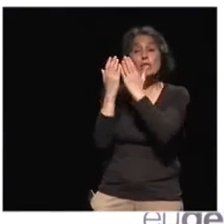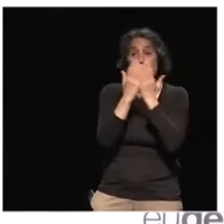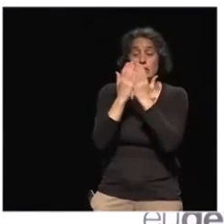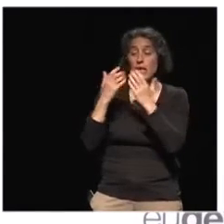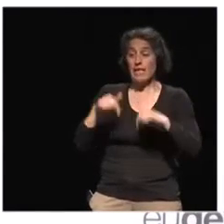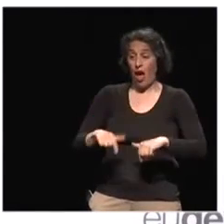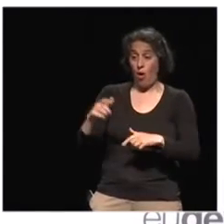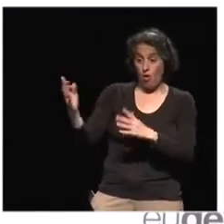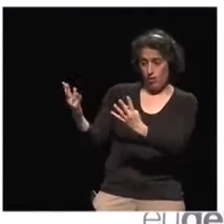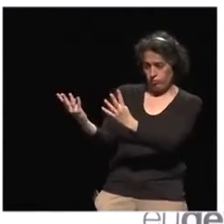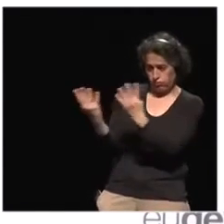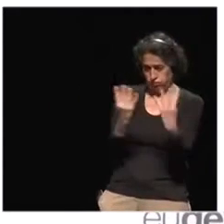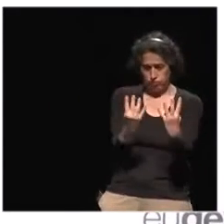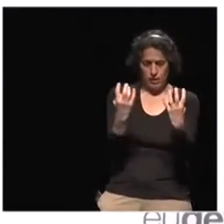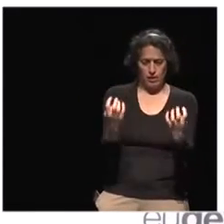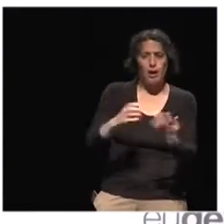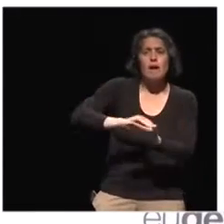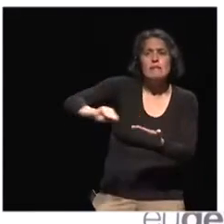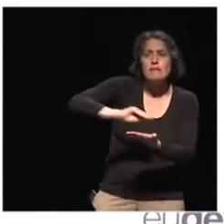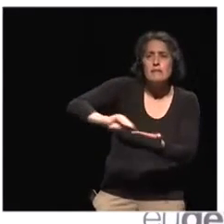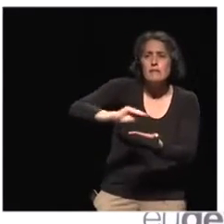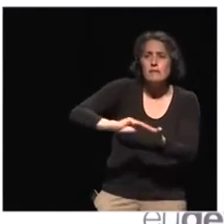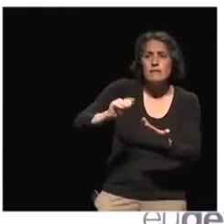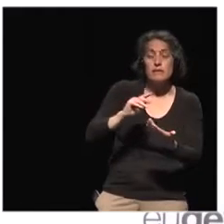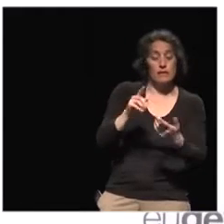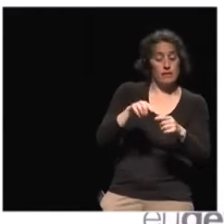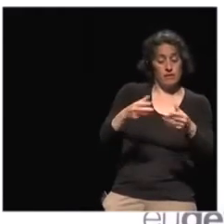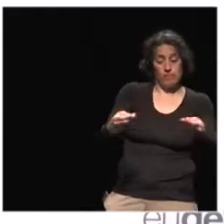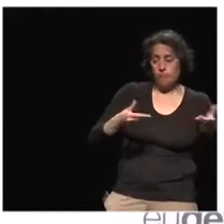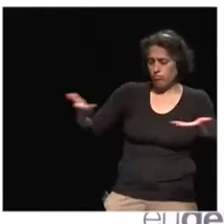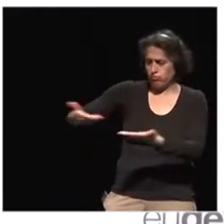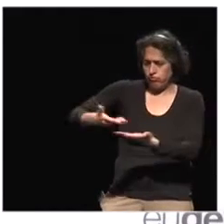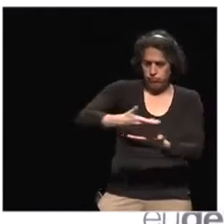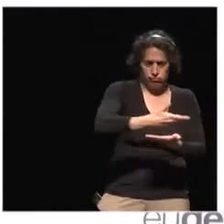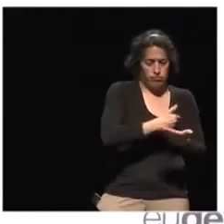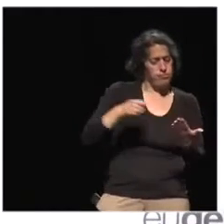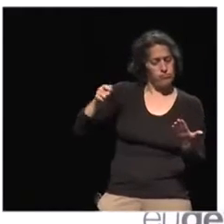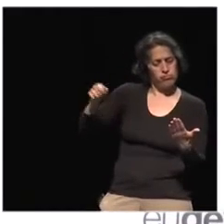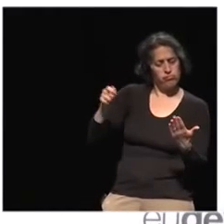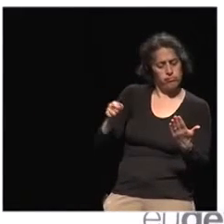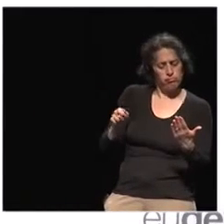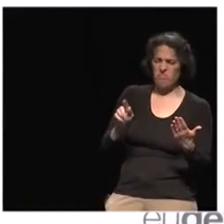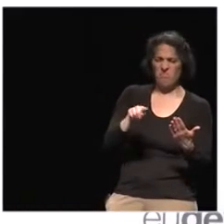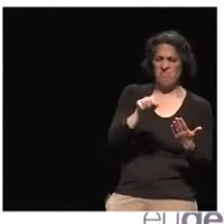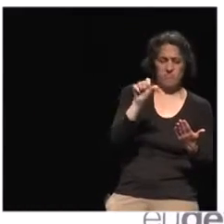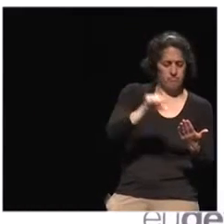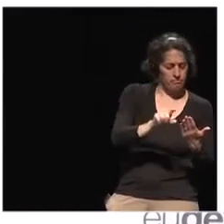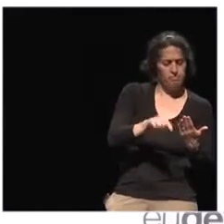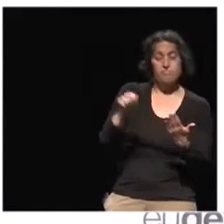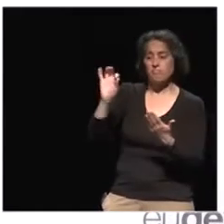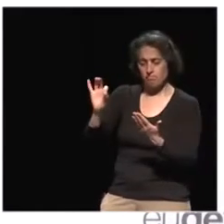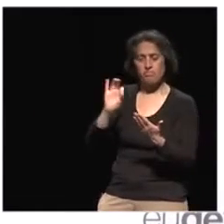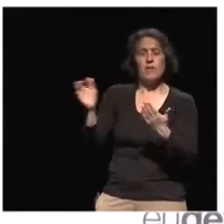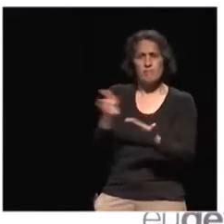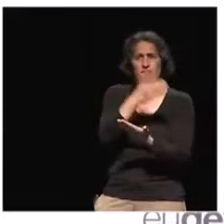and trying to achieve those exams. And it starts from, it starts moving, you know, used to be much later. But now, even